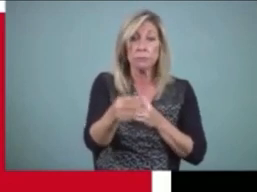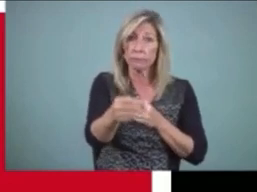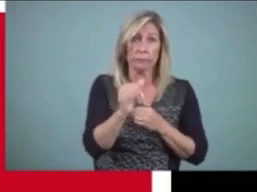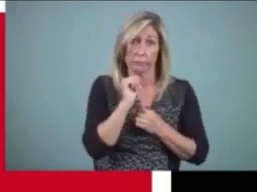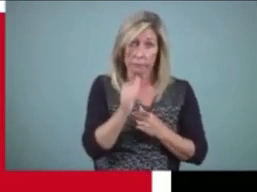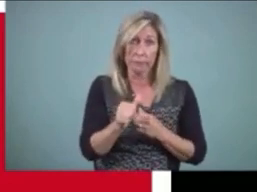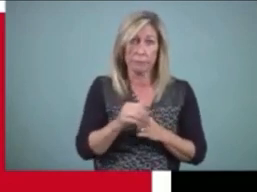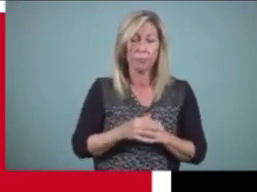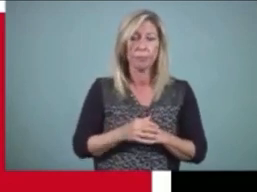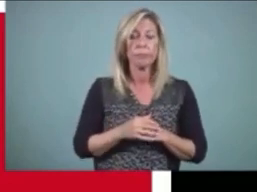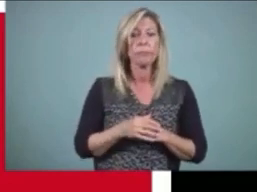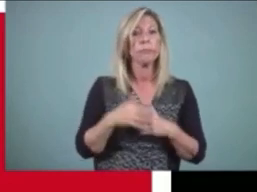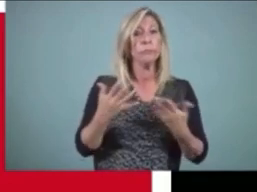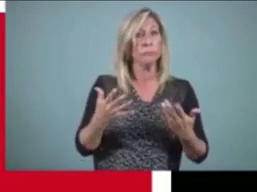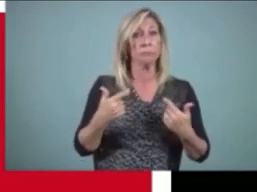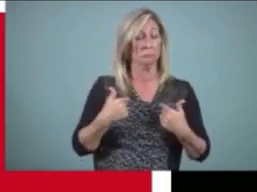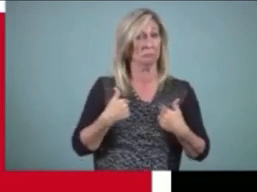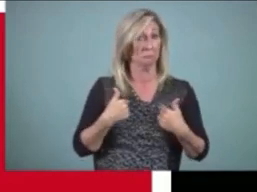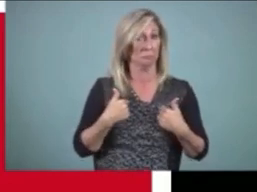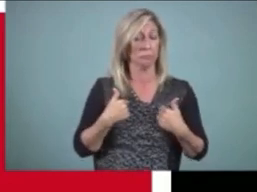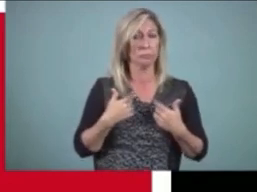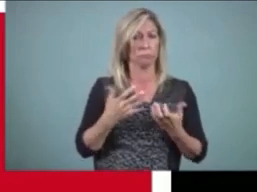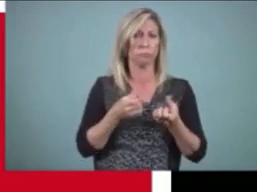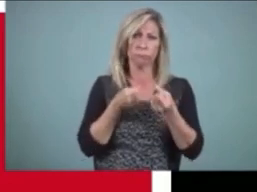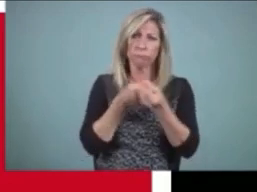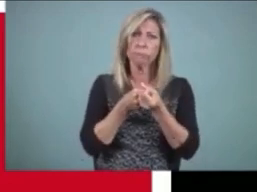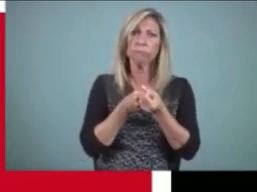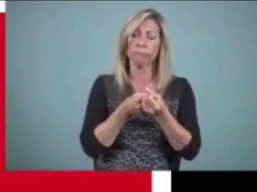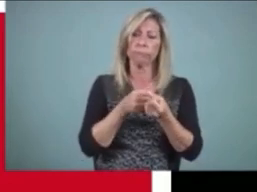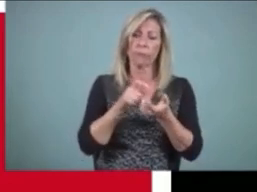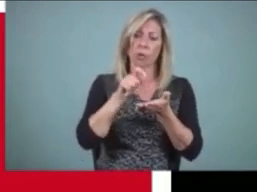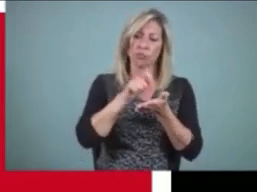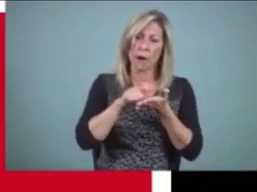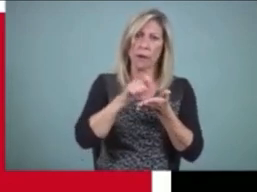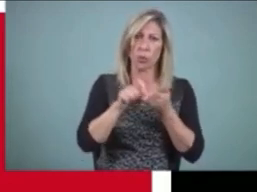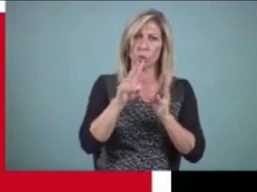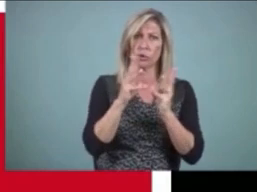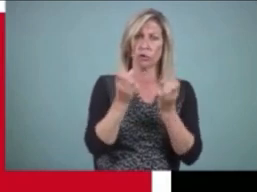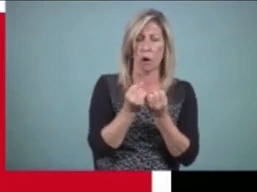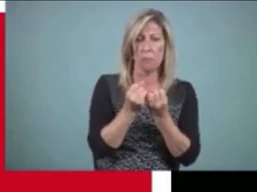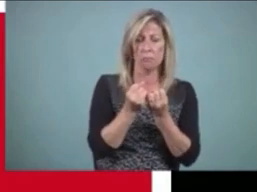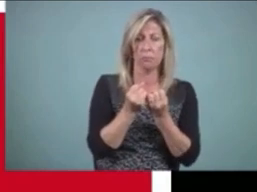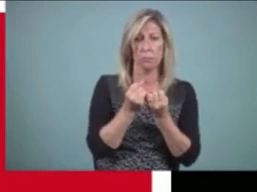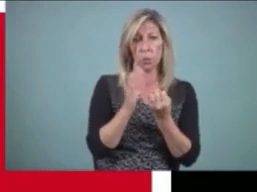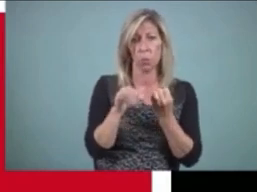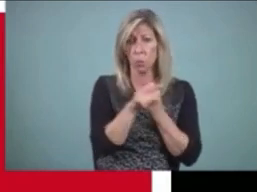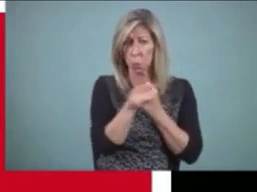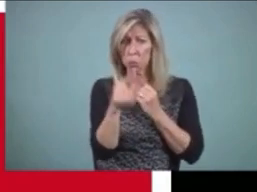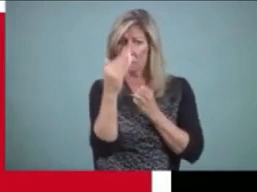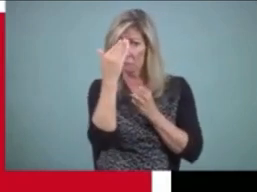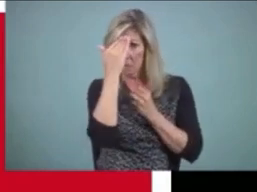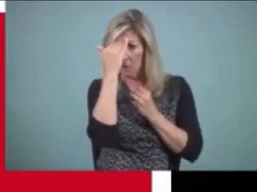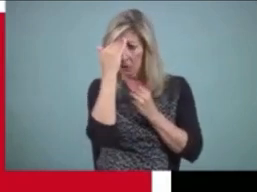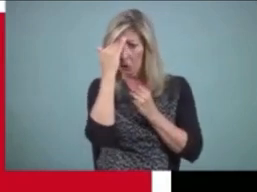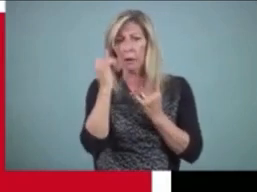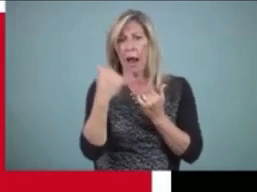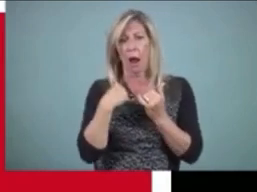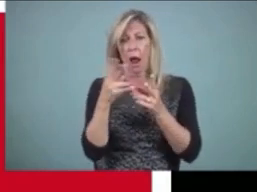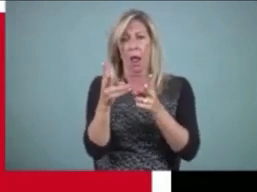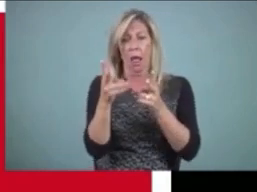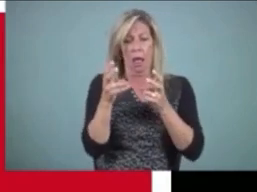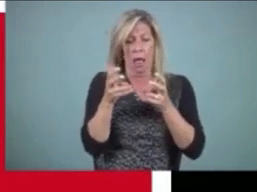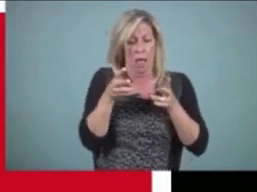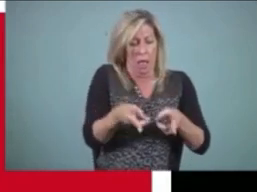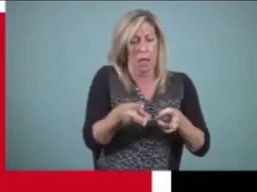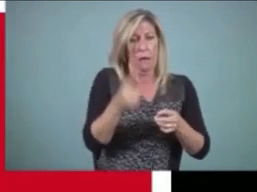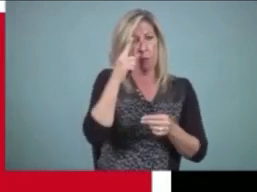writer's workshop, which I'm sure you're familiar with, but to talk about ways in which we can use that in the context of students who